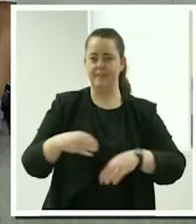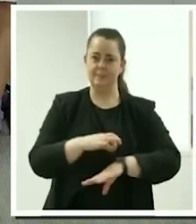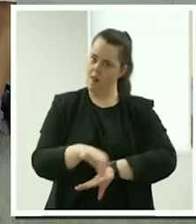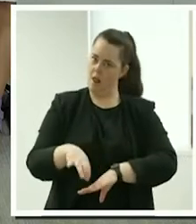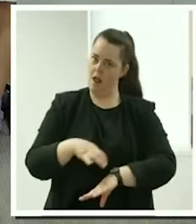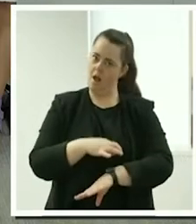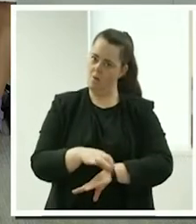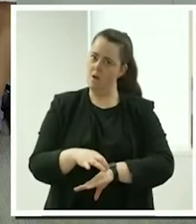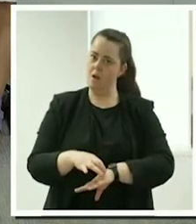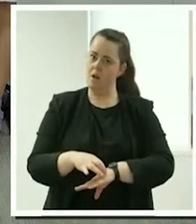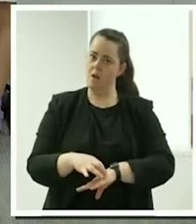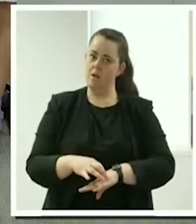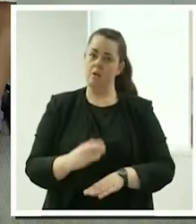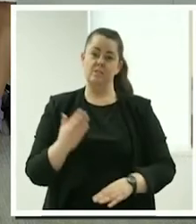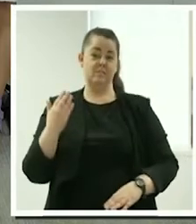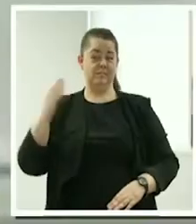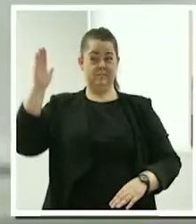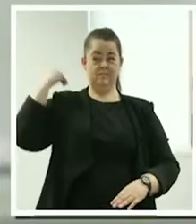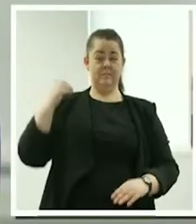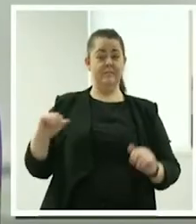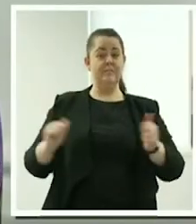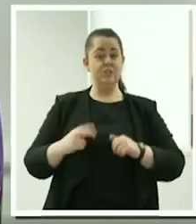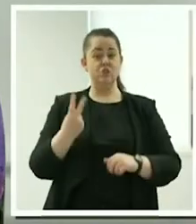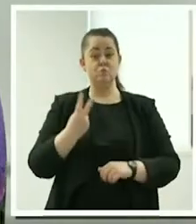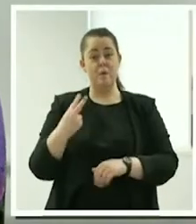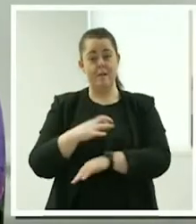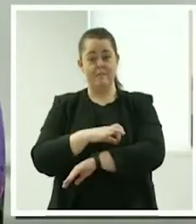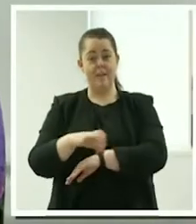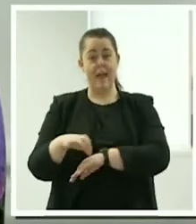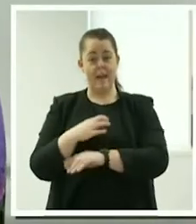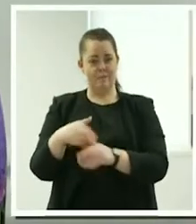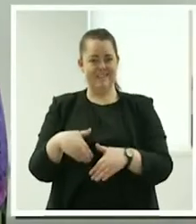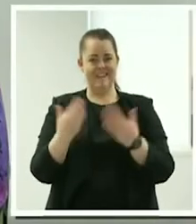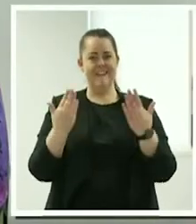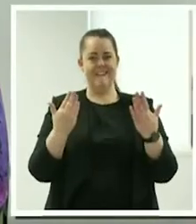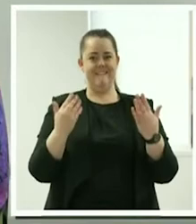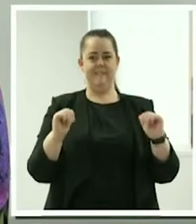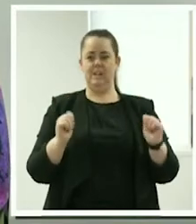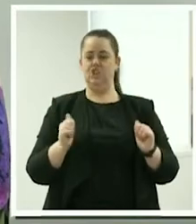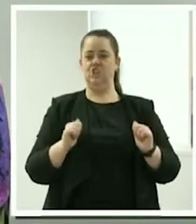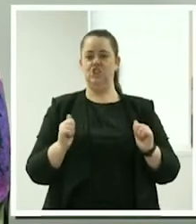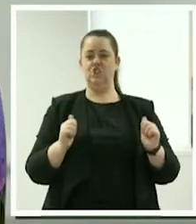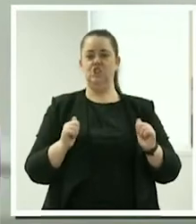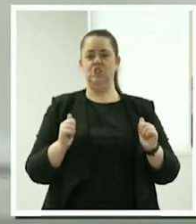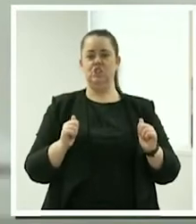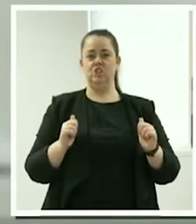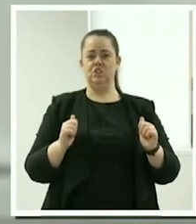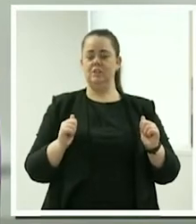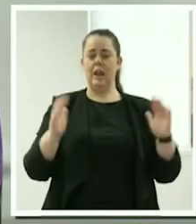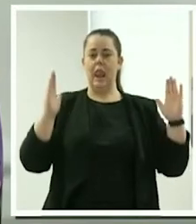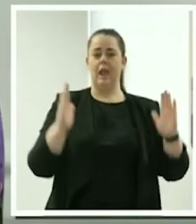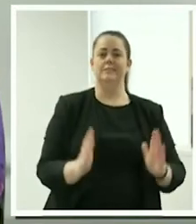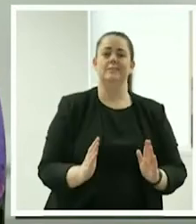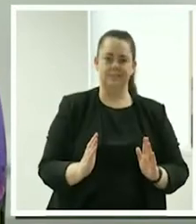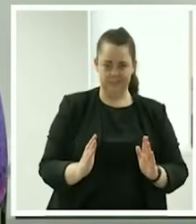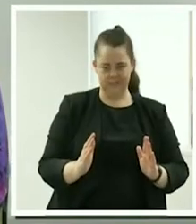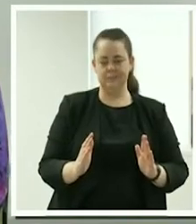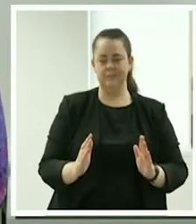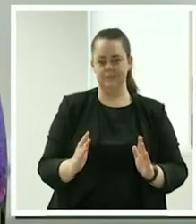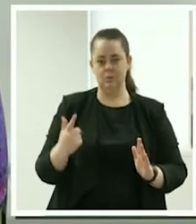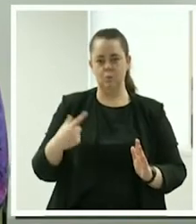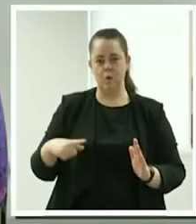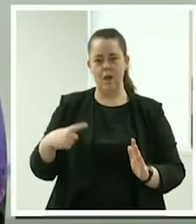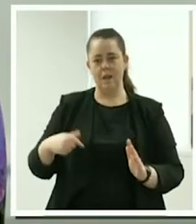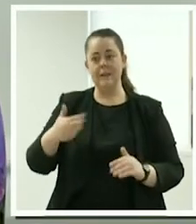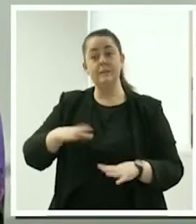um doing 12 hour days um to um having to cut that short now in order to pick